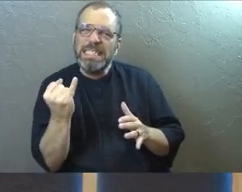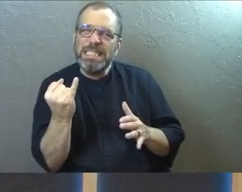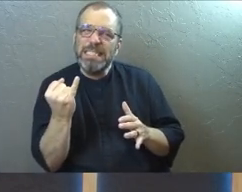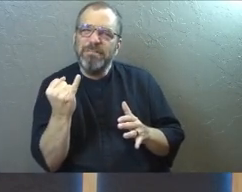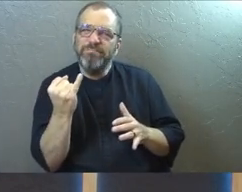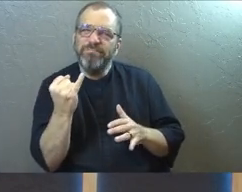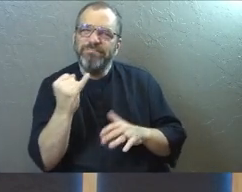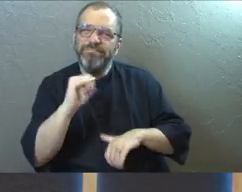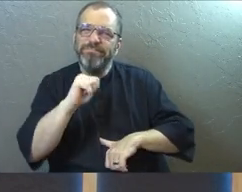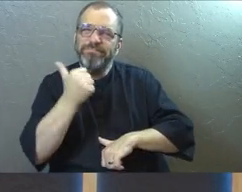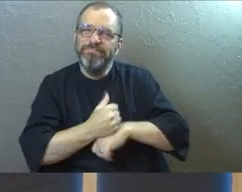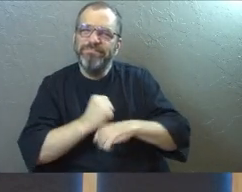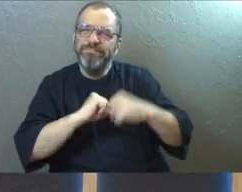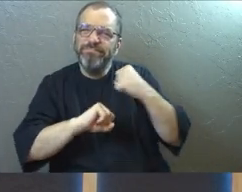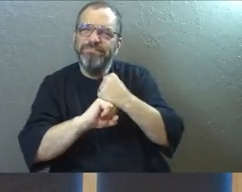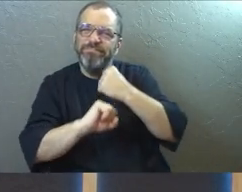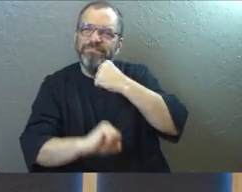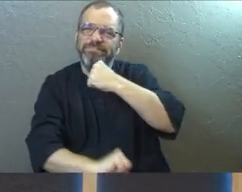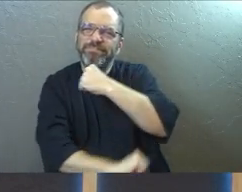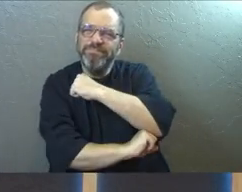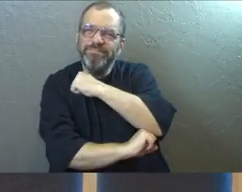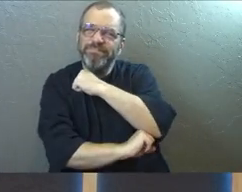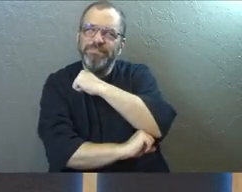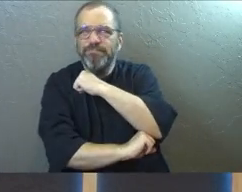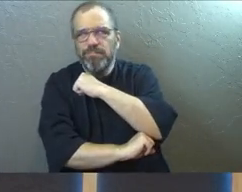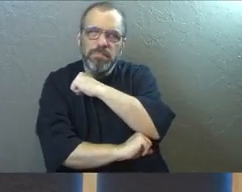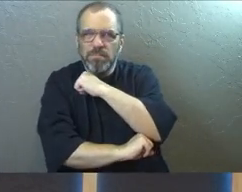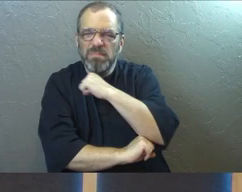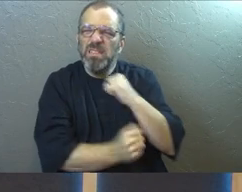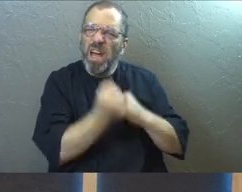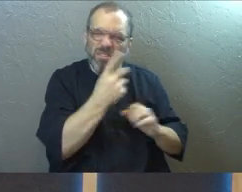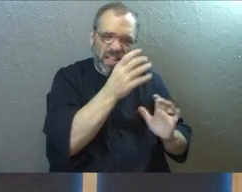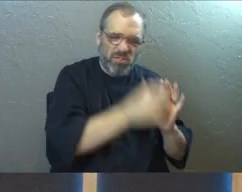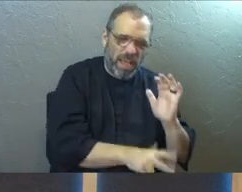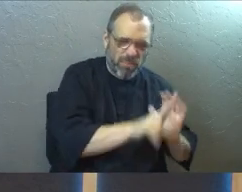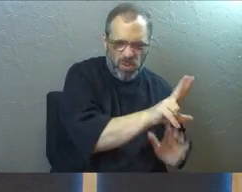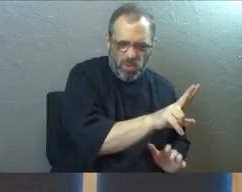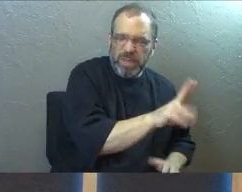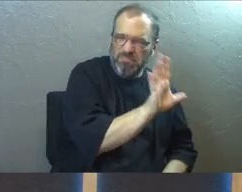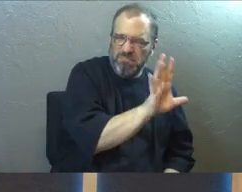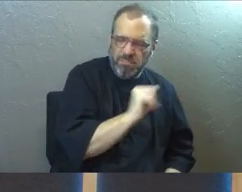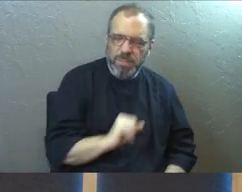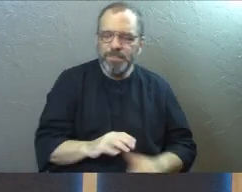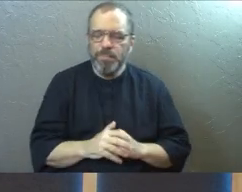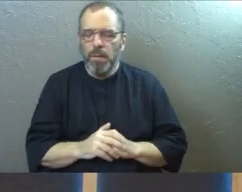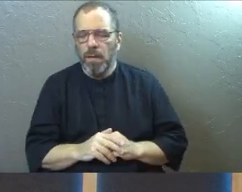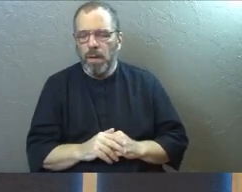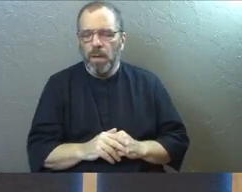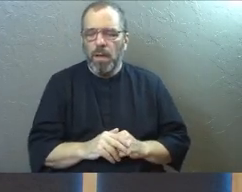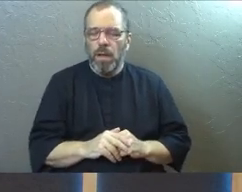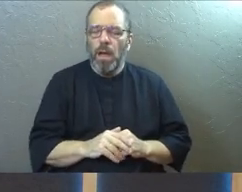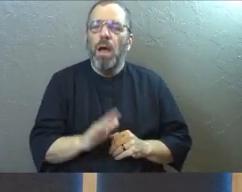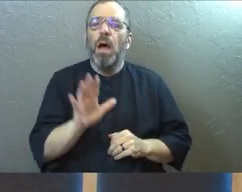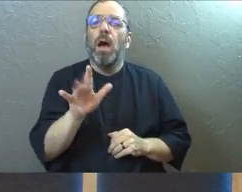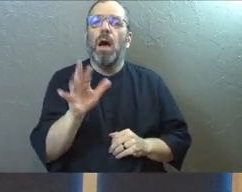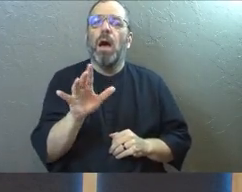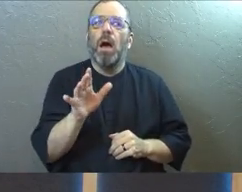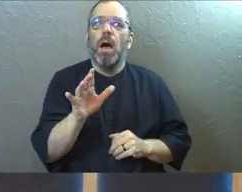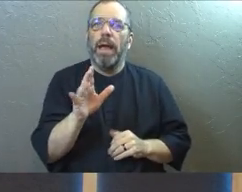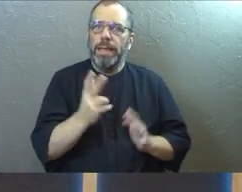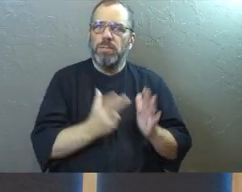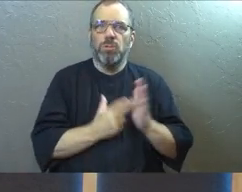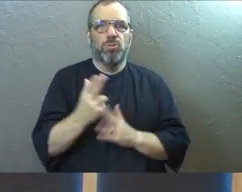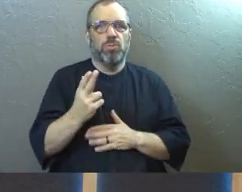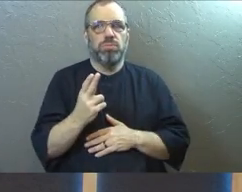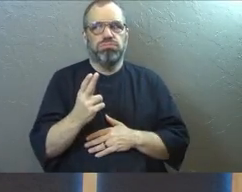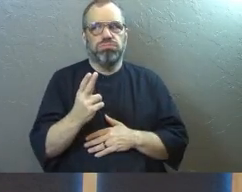foundational and important for us to understand this passage and this message, I think, the way that God's calling us to. And it's a truth